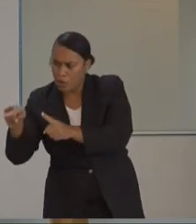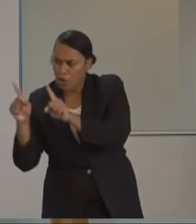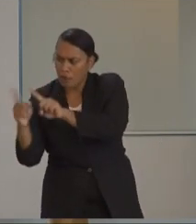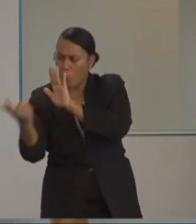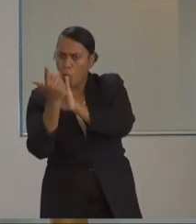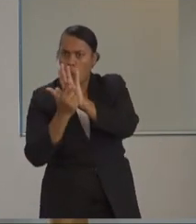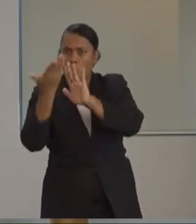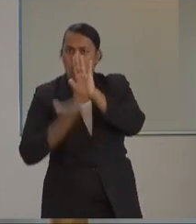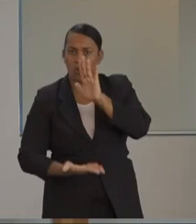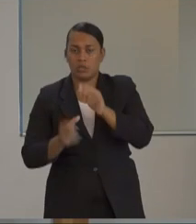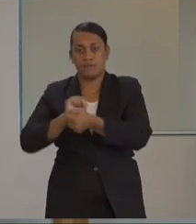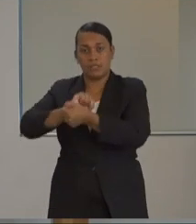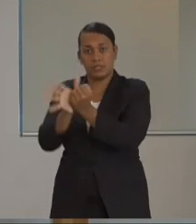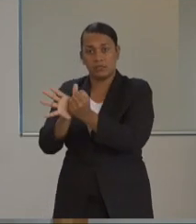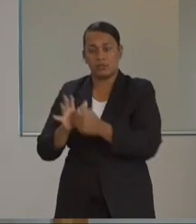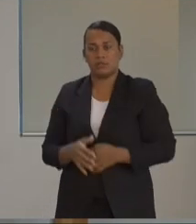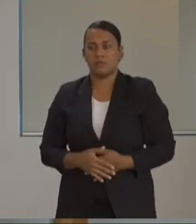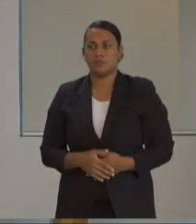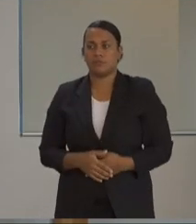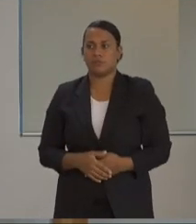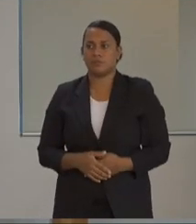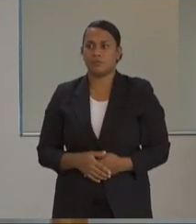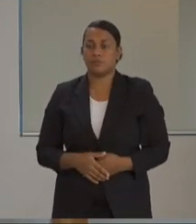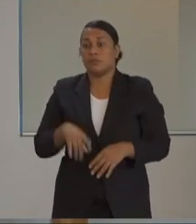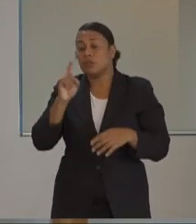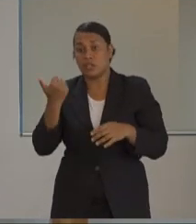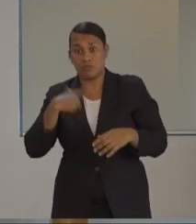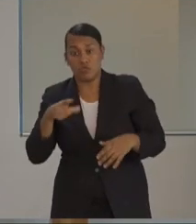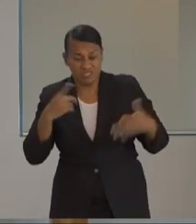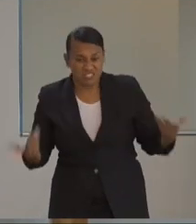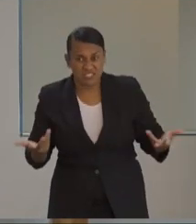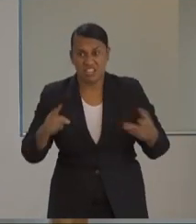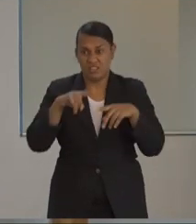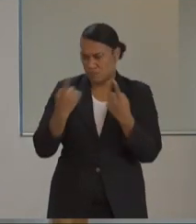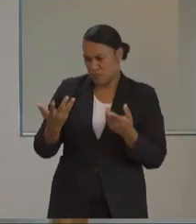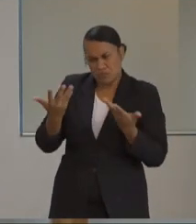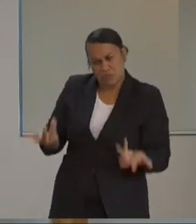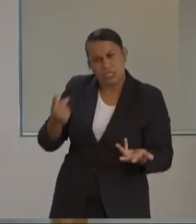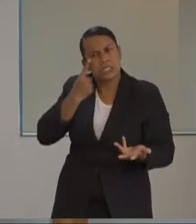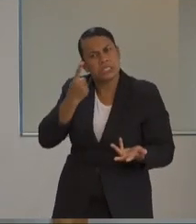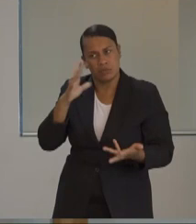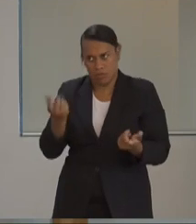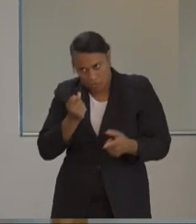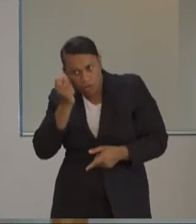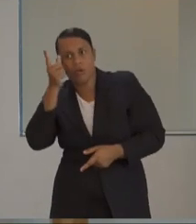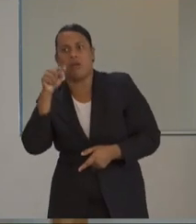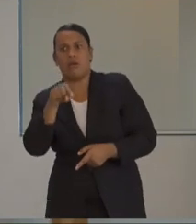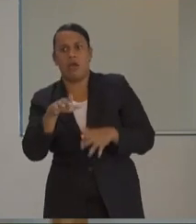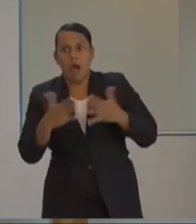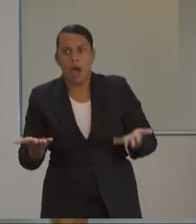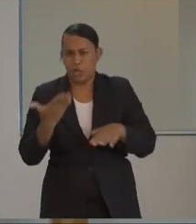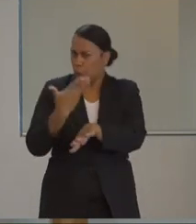and COVID-19, really because of what we are beginning to learn in our own environment. Very briefly, in terms of